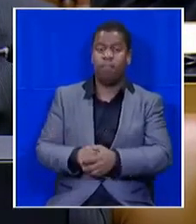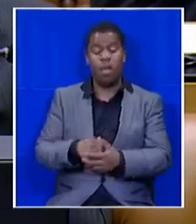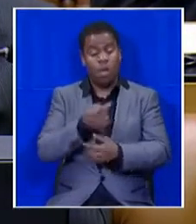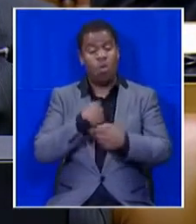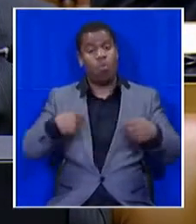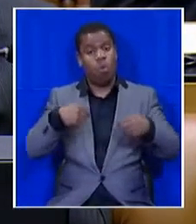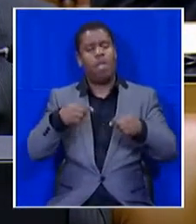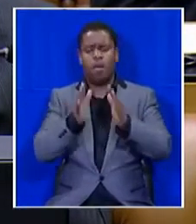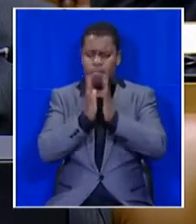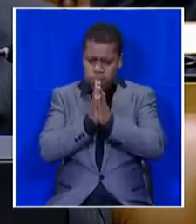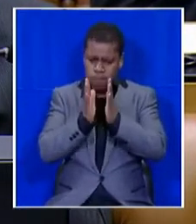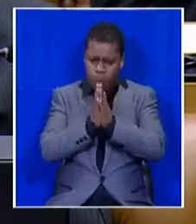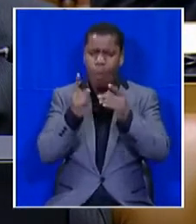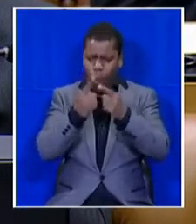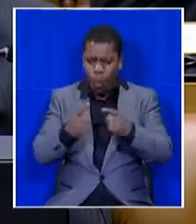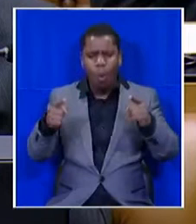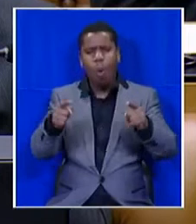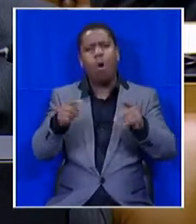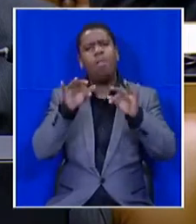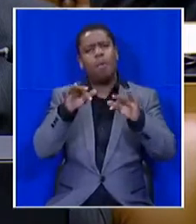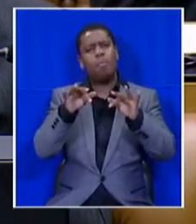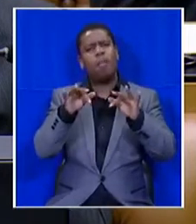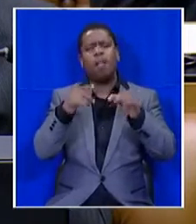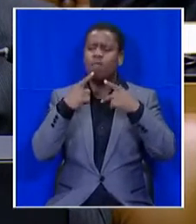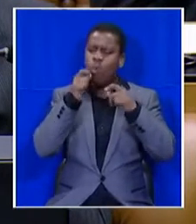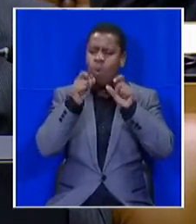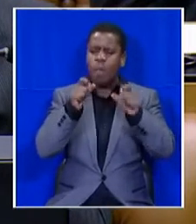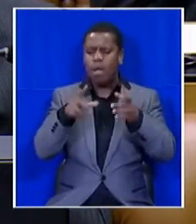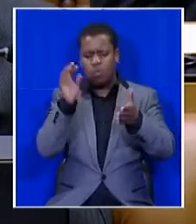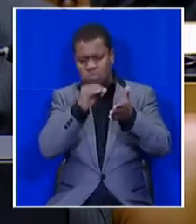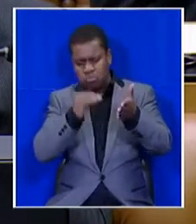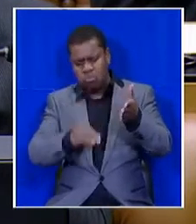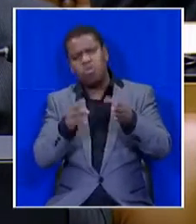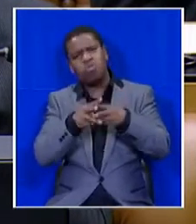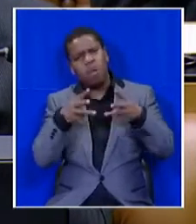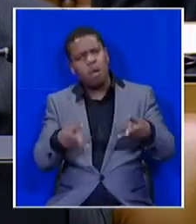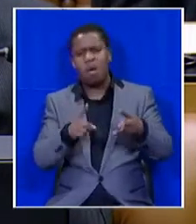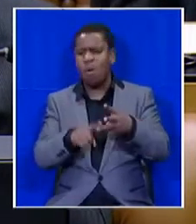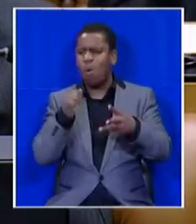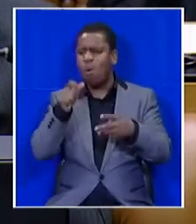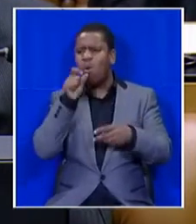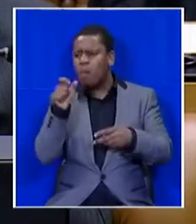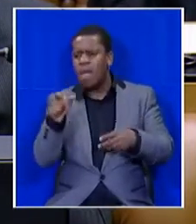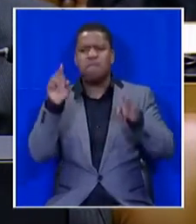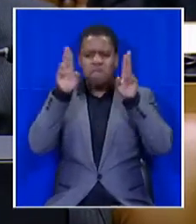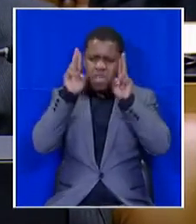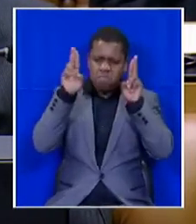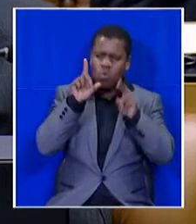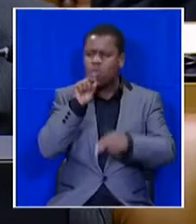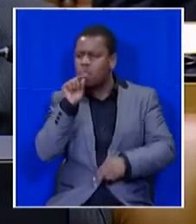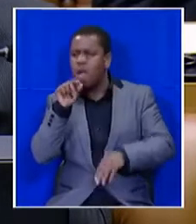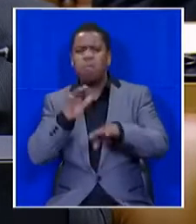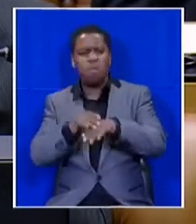sundry for making wild and sensational statements about whatever they may perceive is